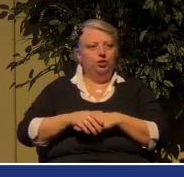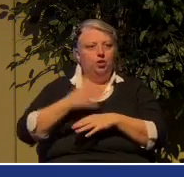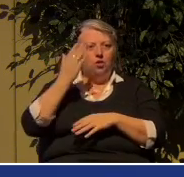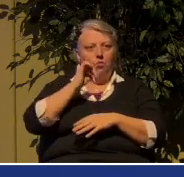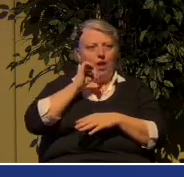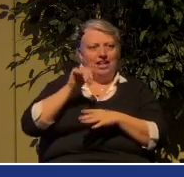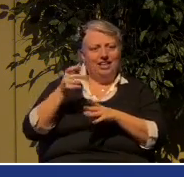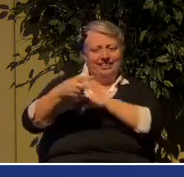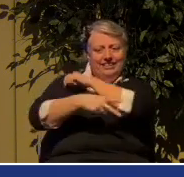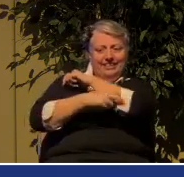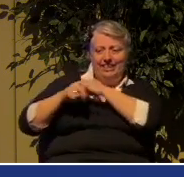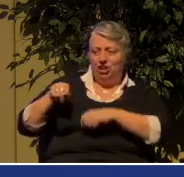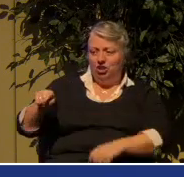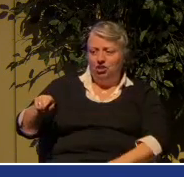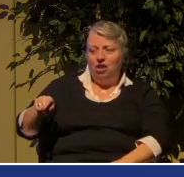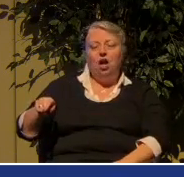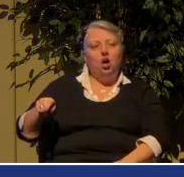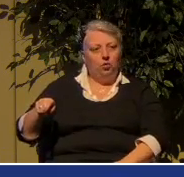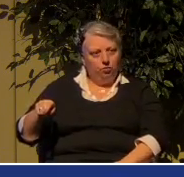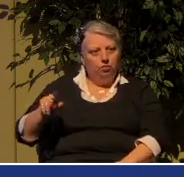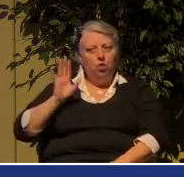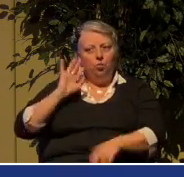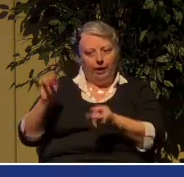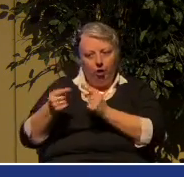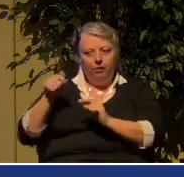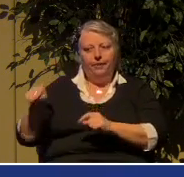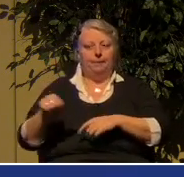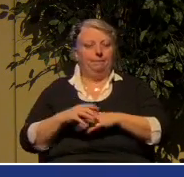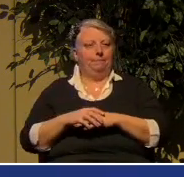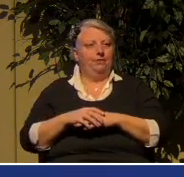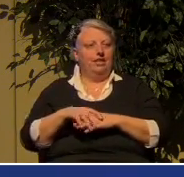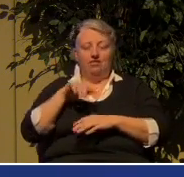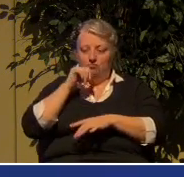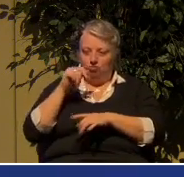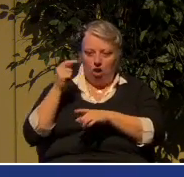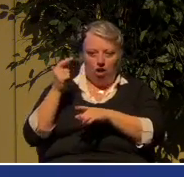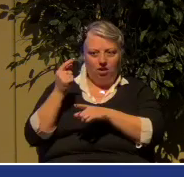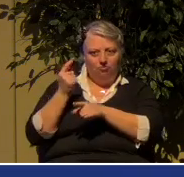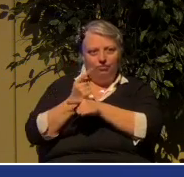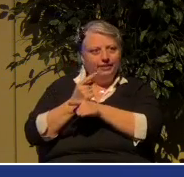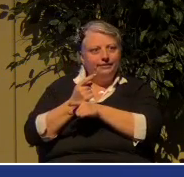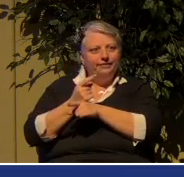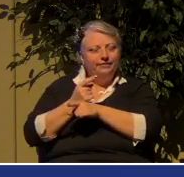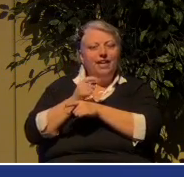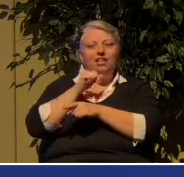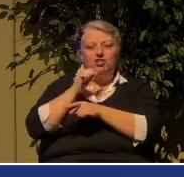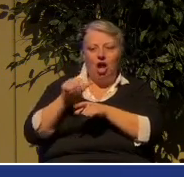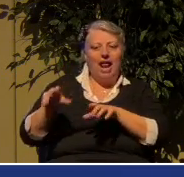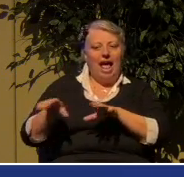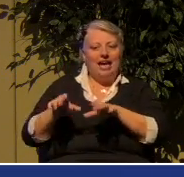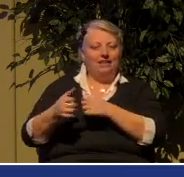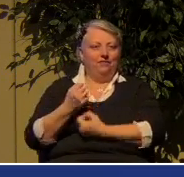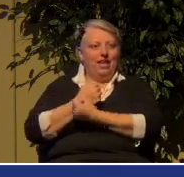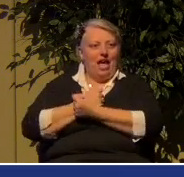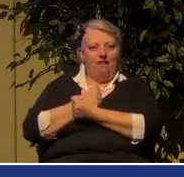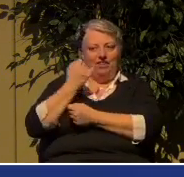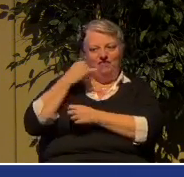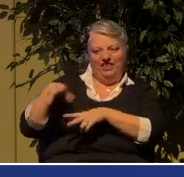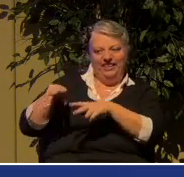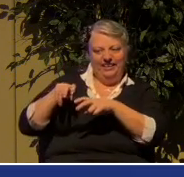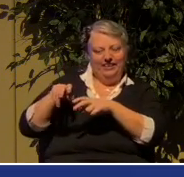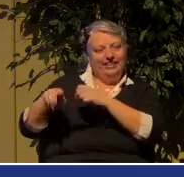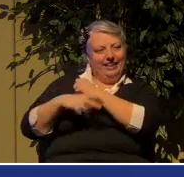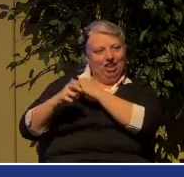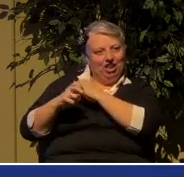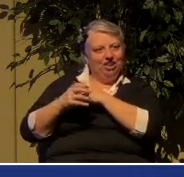get away with it? Because it hurts your neighbor. It's not an act of love. So the Holy Spirit